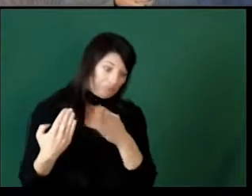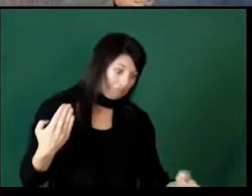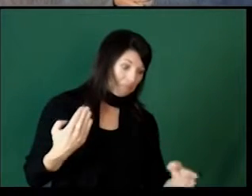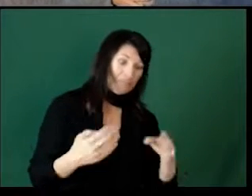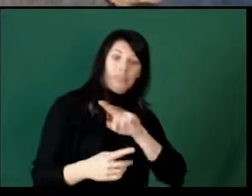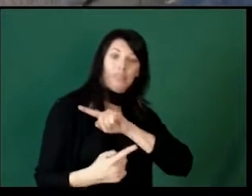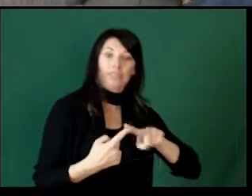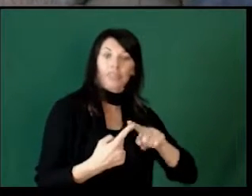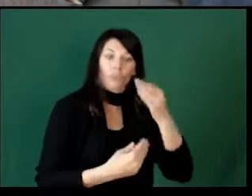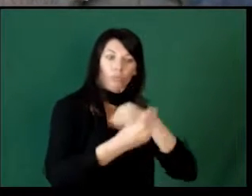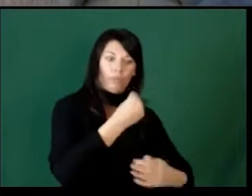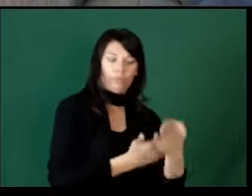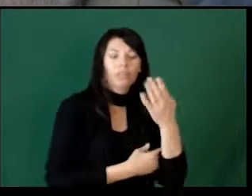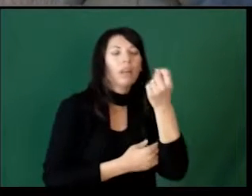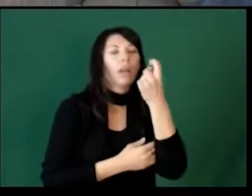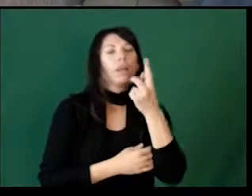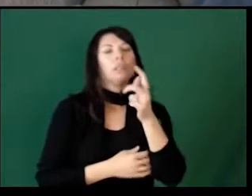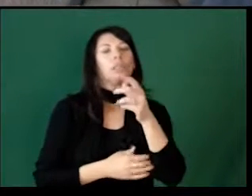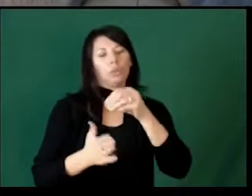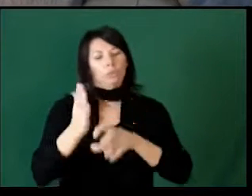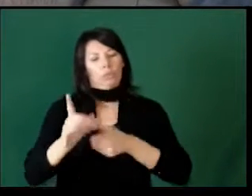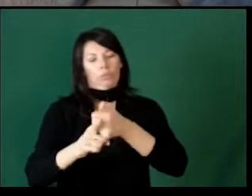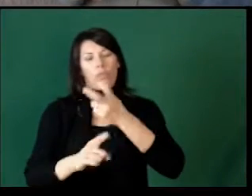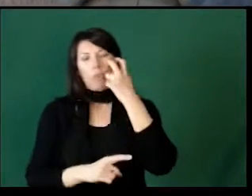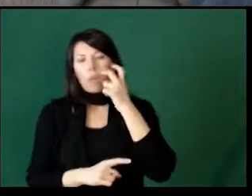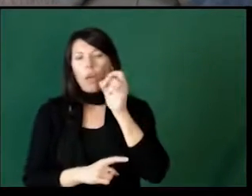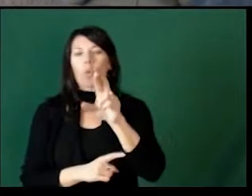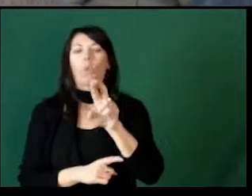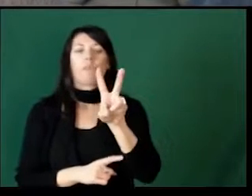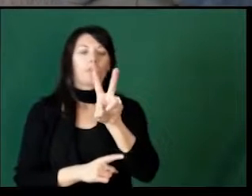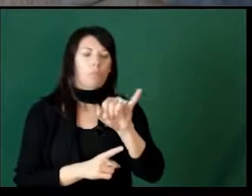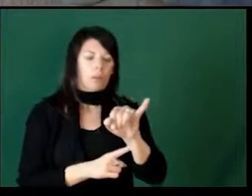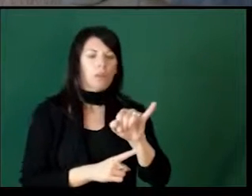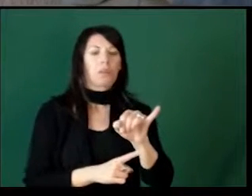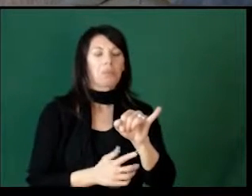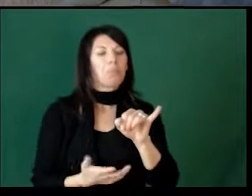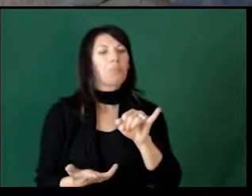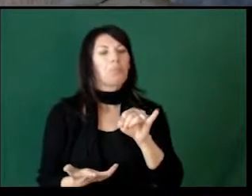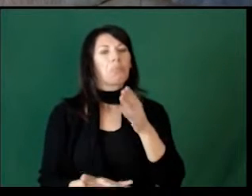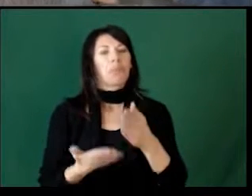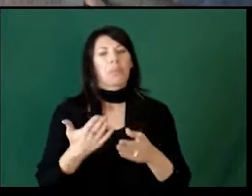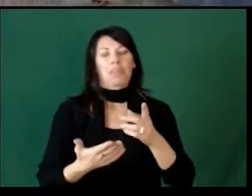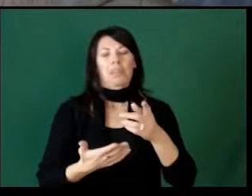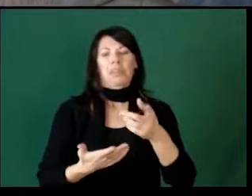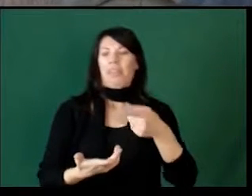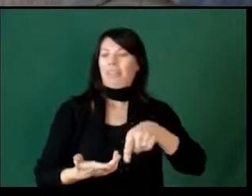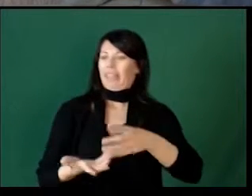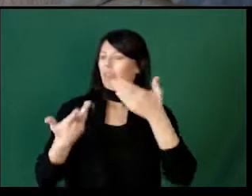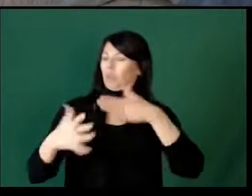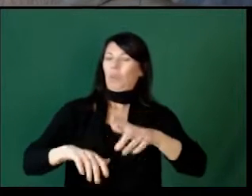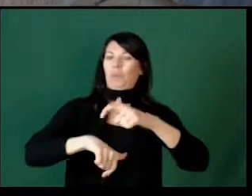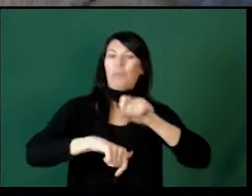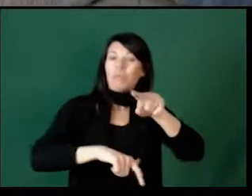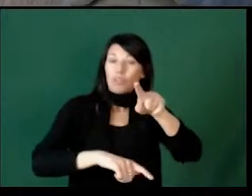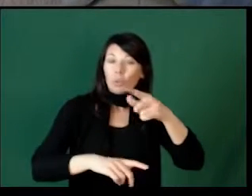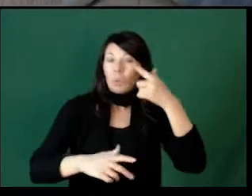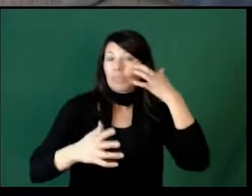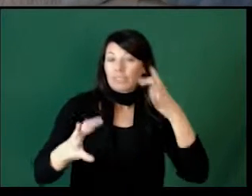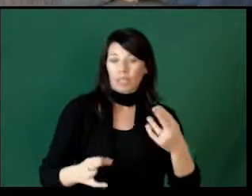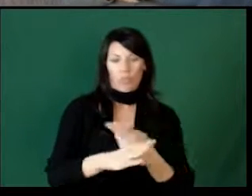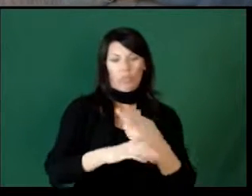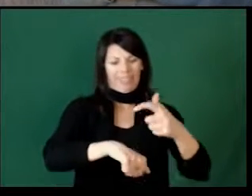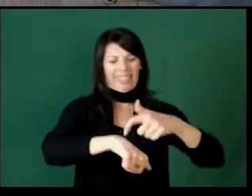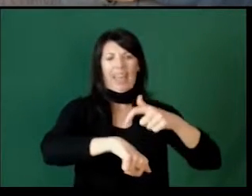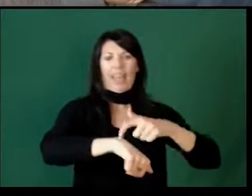who are blind or visually impaired might not have that idea of time, and that's really applicable for any of these that we're using a time,